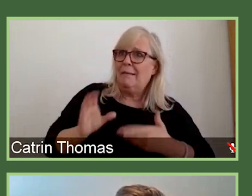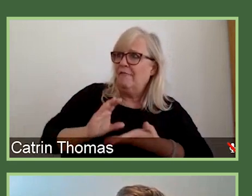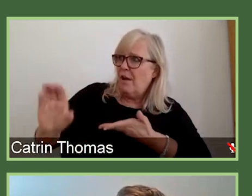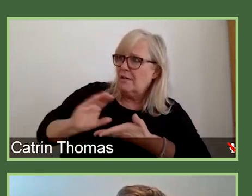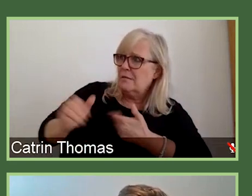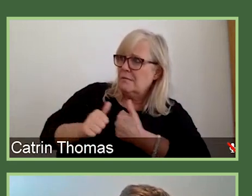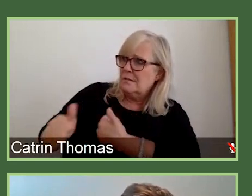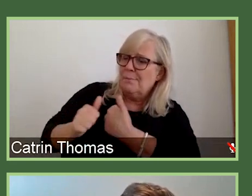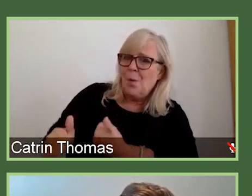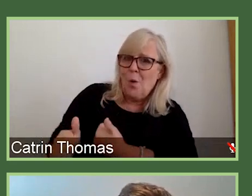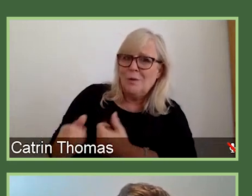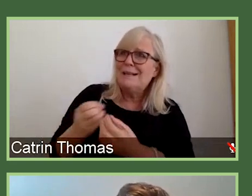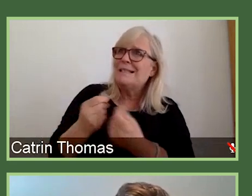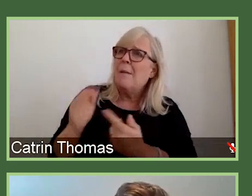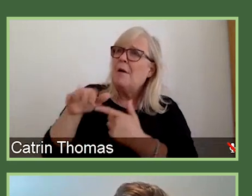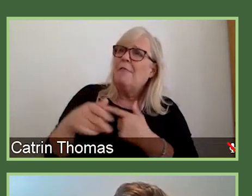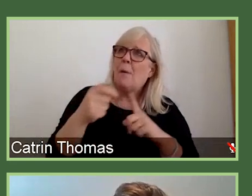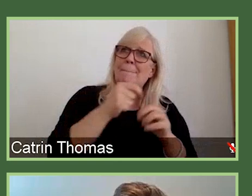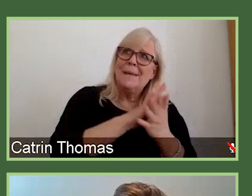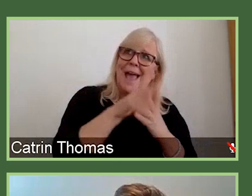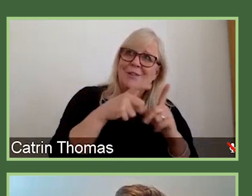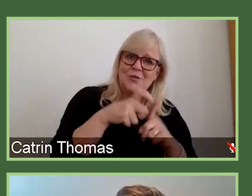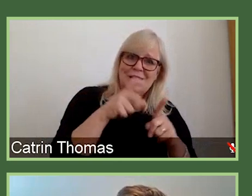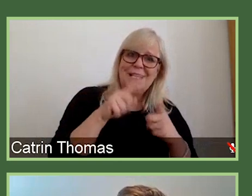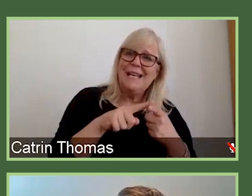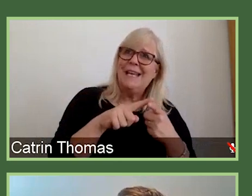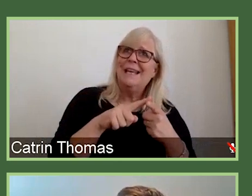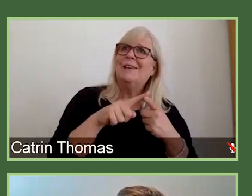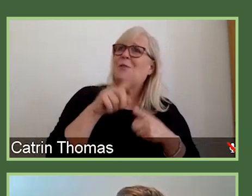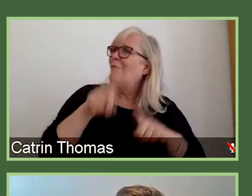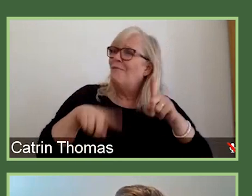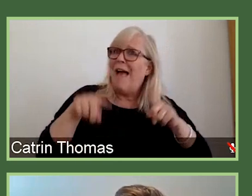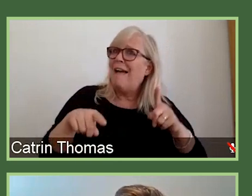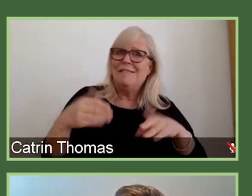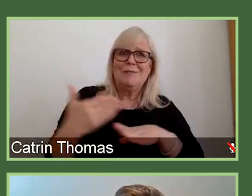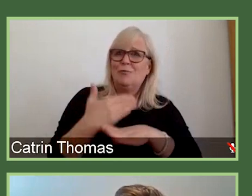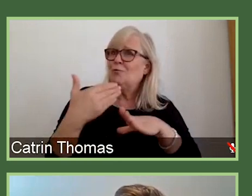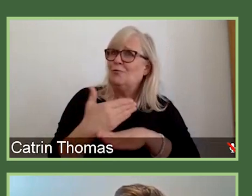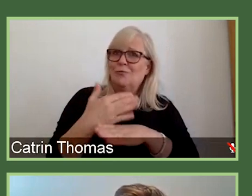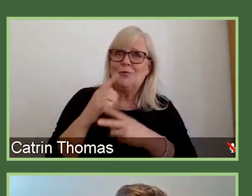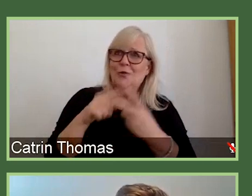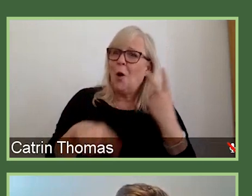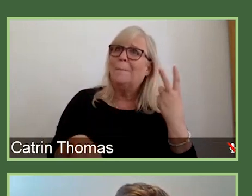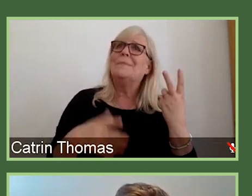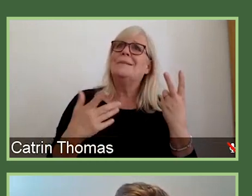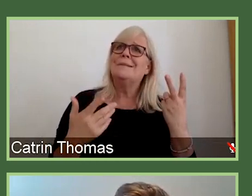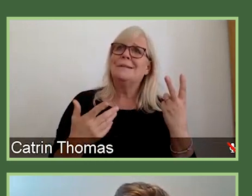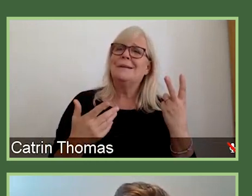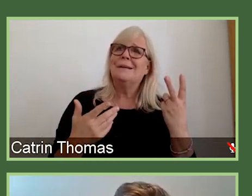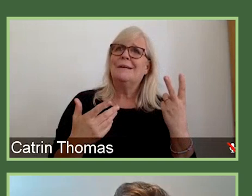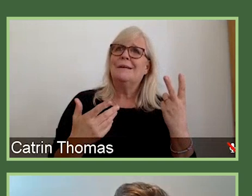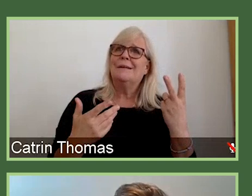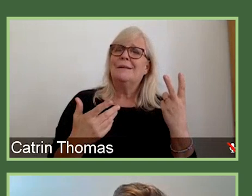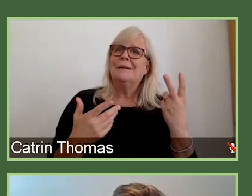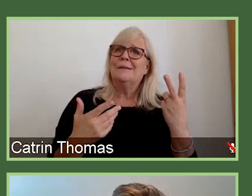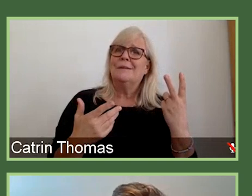way from PhD through to very senior positions. So, you know, people currently funded on Wellcome grants shouldn't be